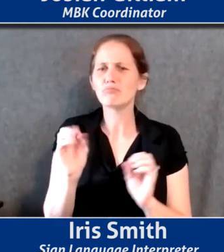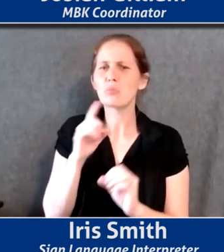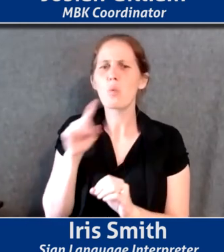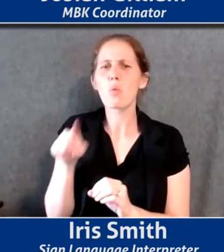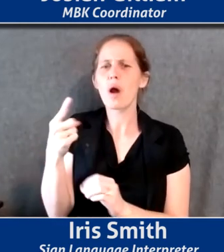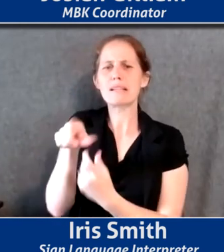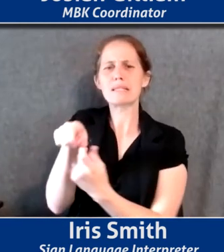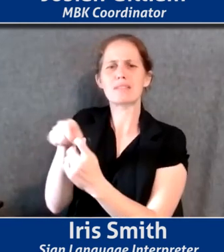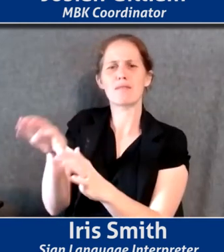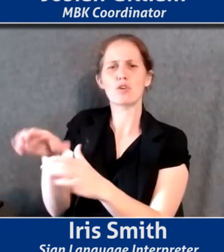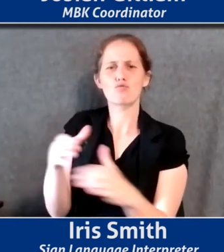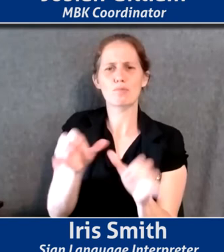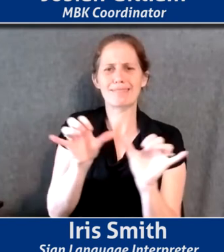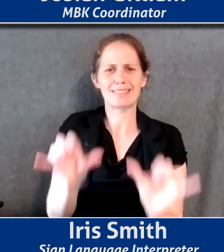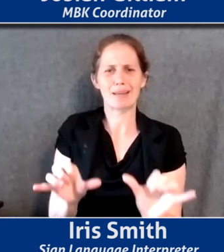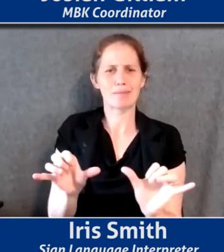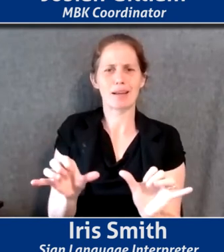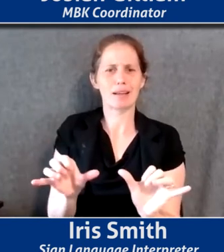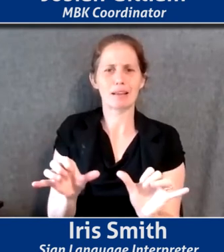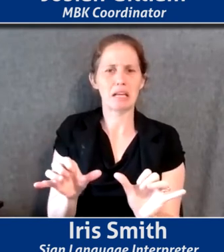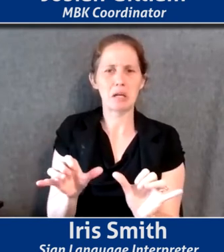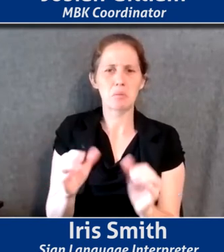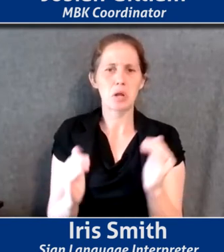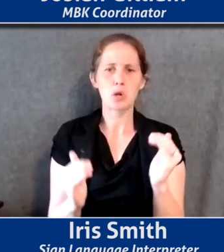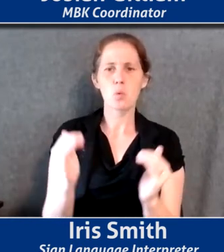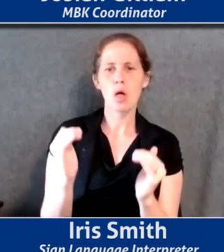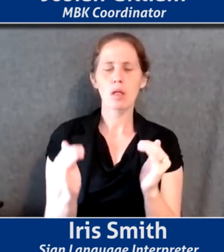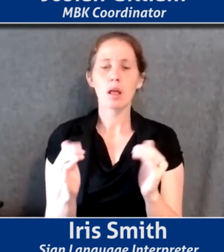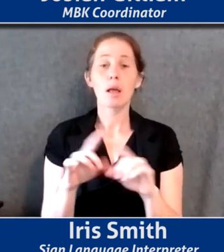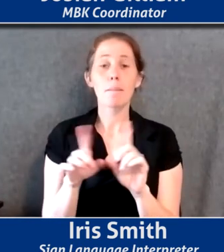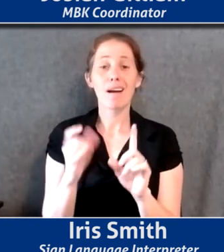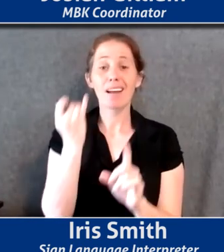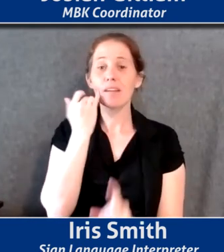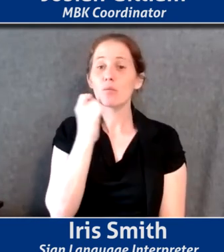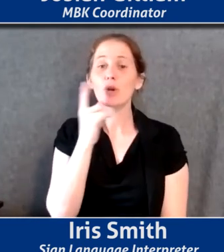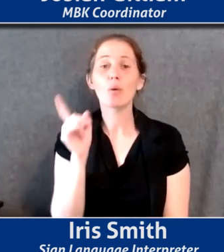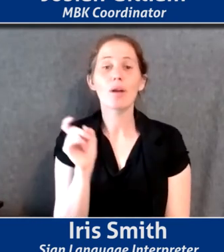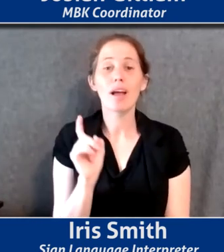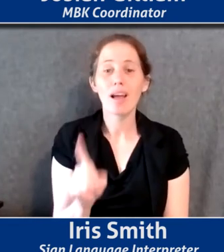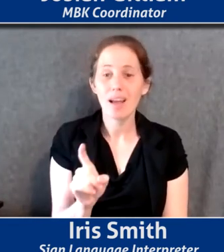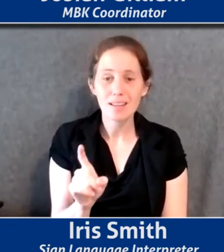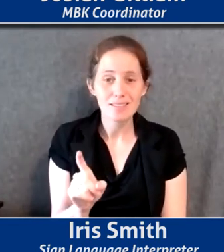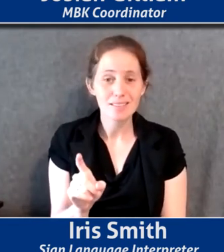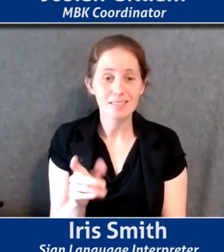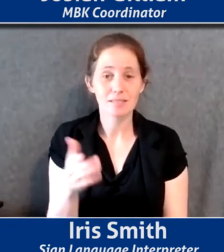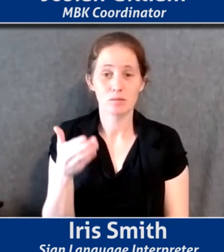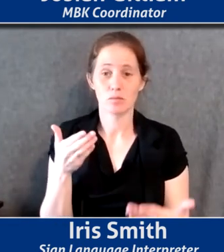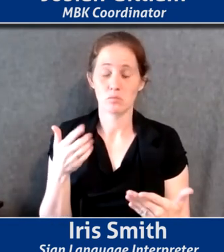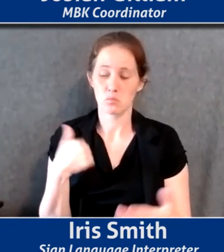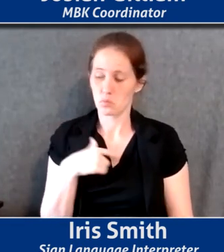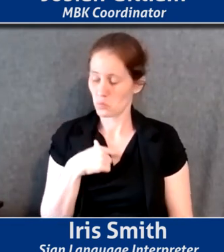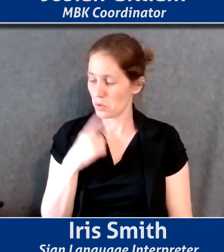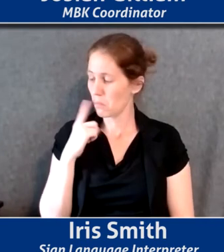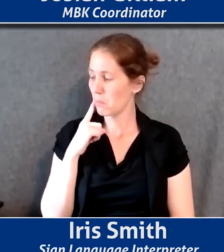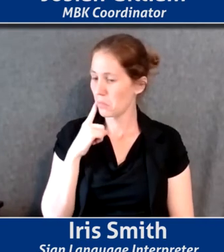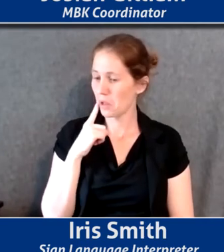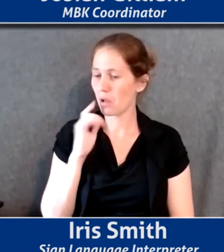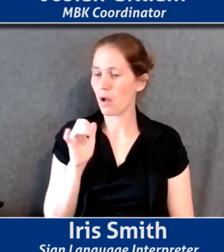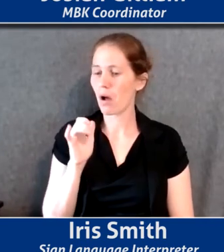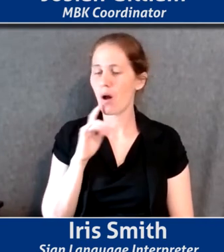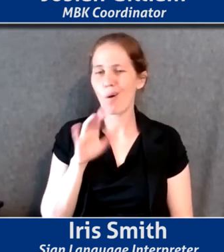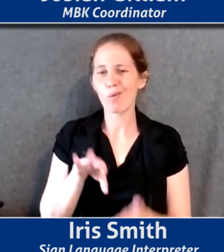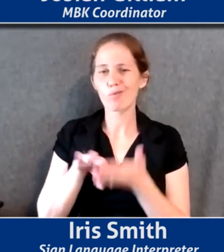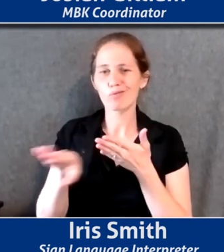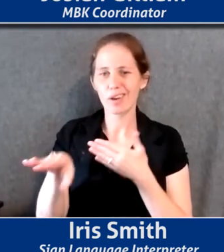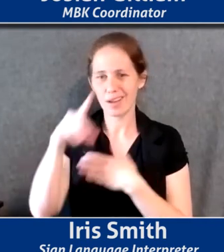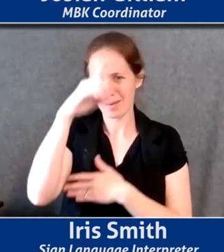systematically treated to, um, inequality. But if we don't ask the question, we might think and re-erase black